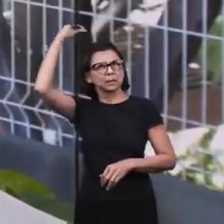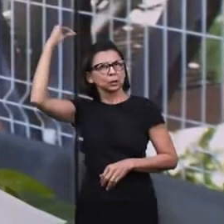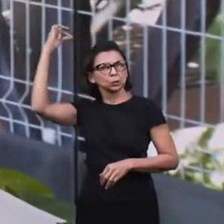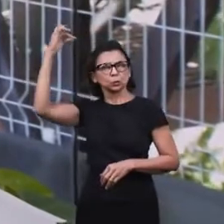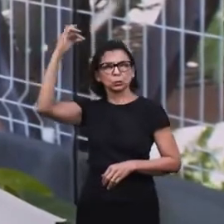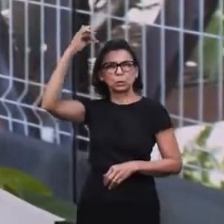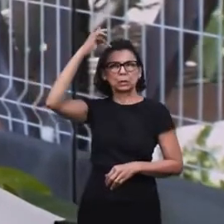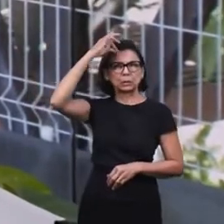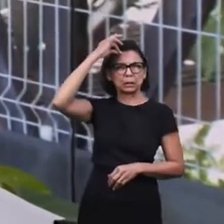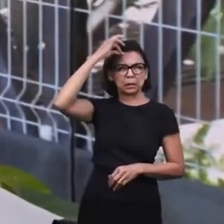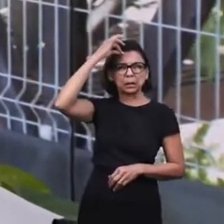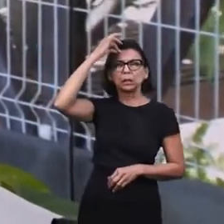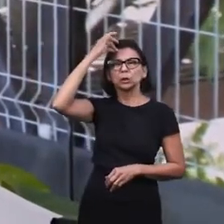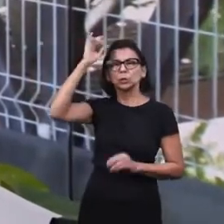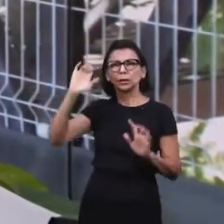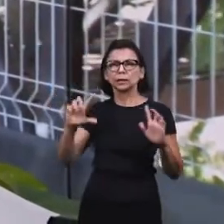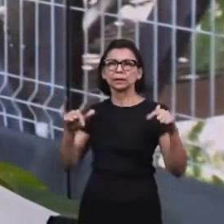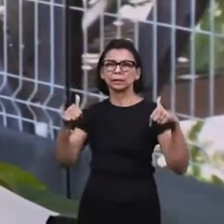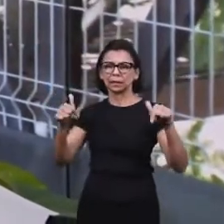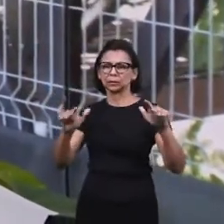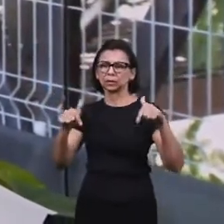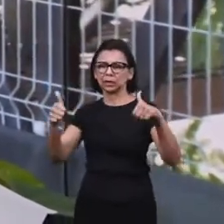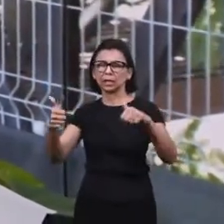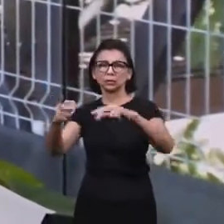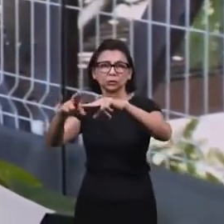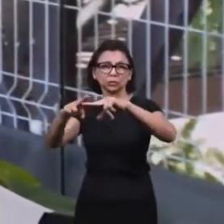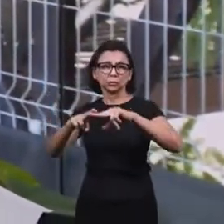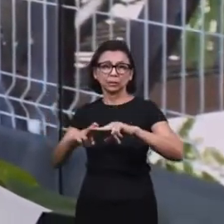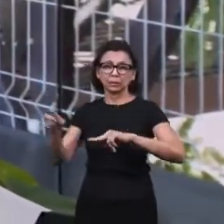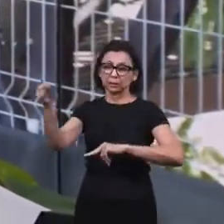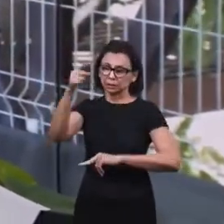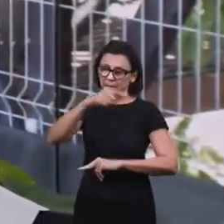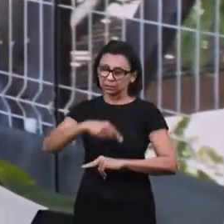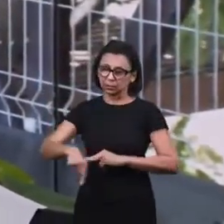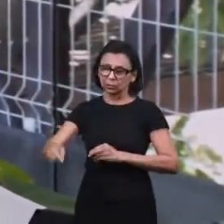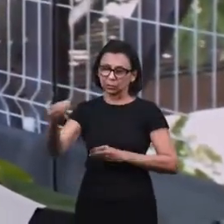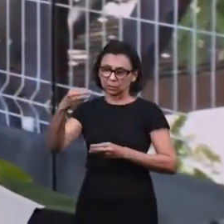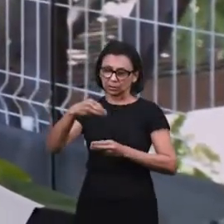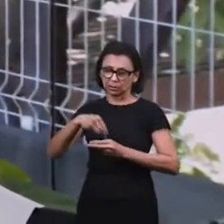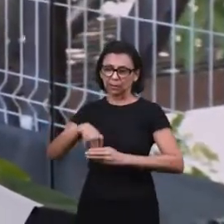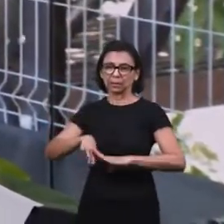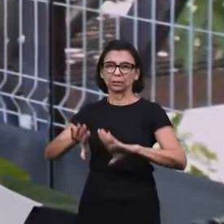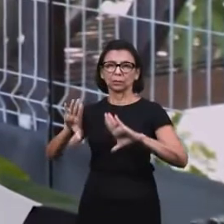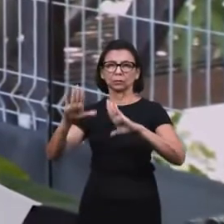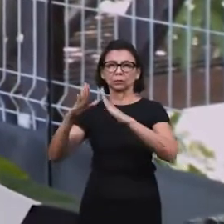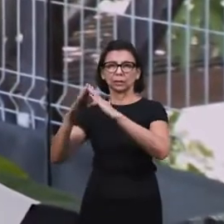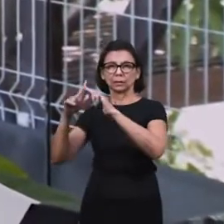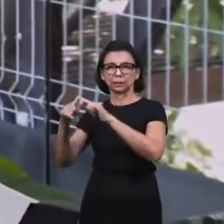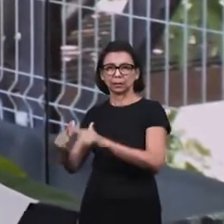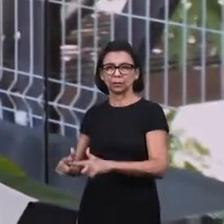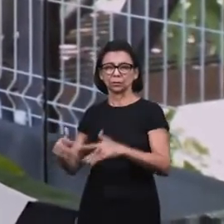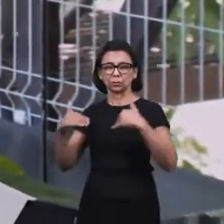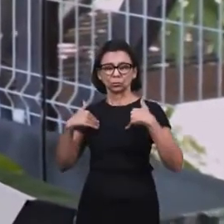It makes everyone part of this body. And the importance of the accessibility work. Directed